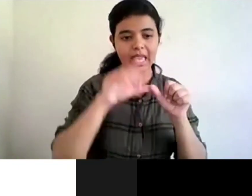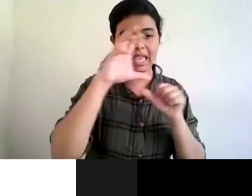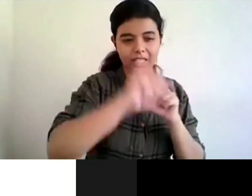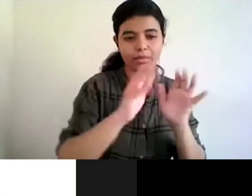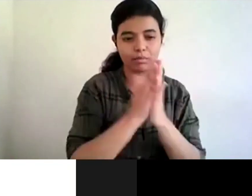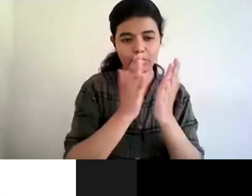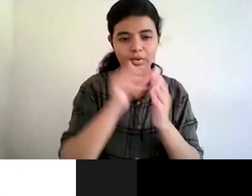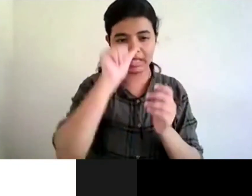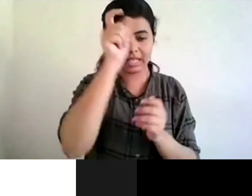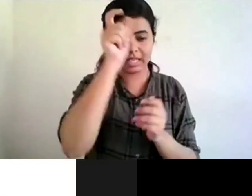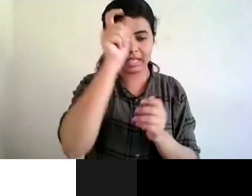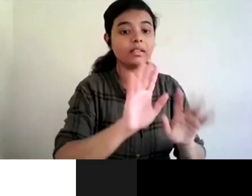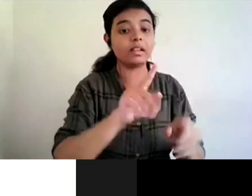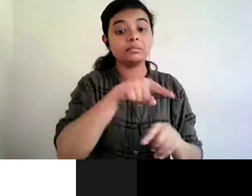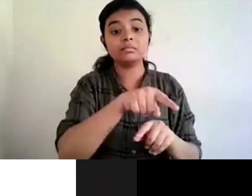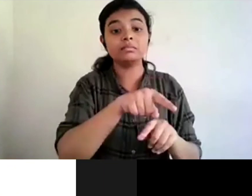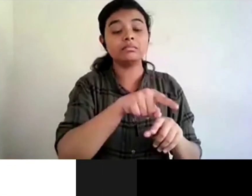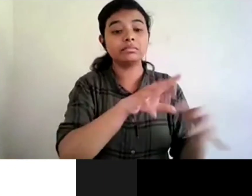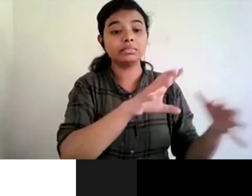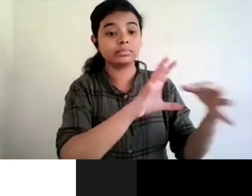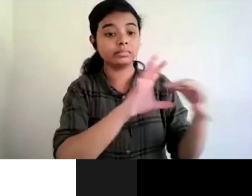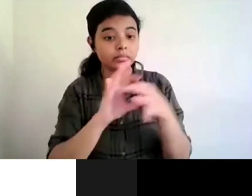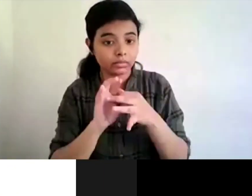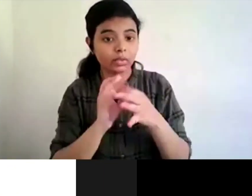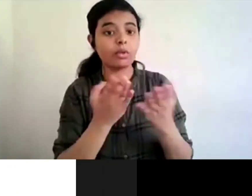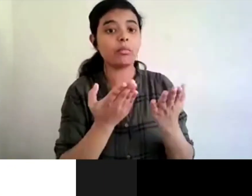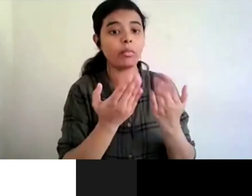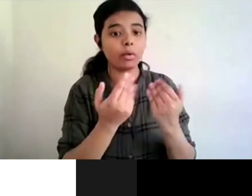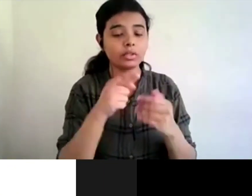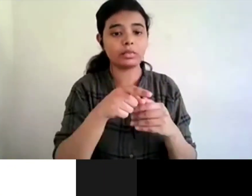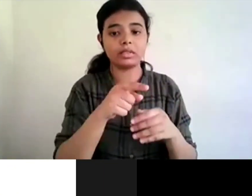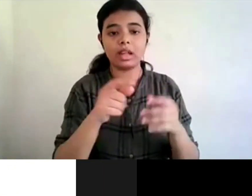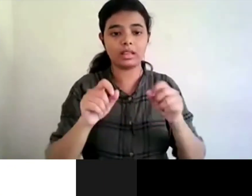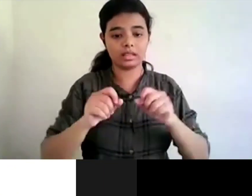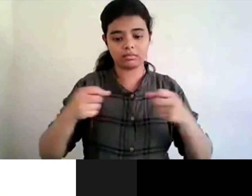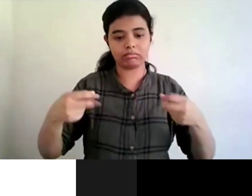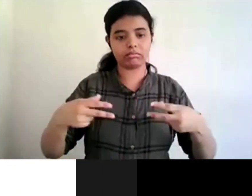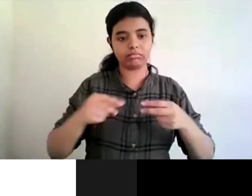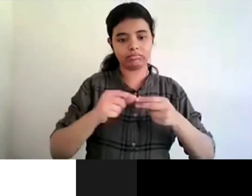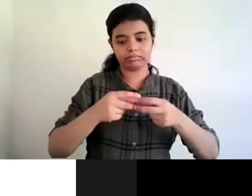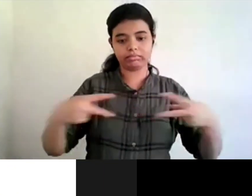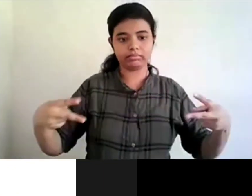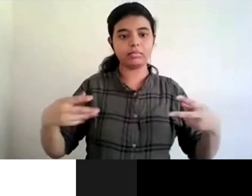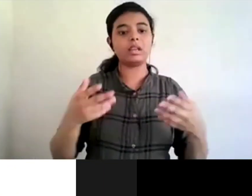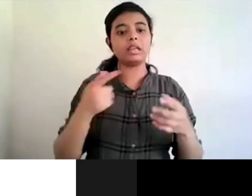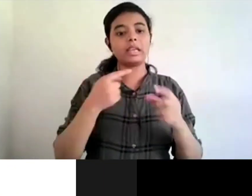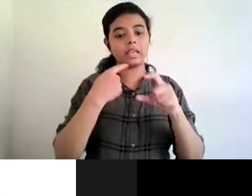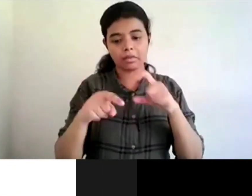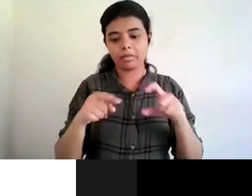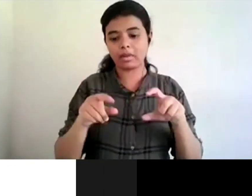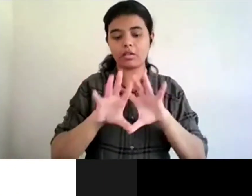at saksham you can get in touch with the saksham.org is the website okay sir